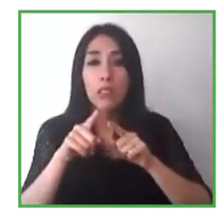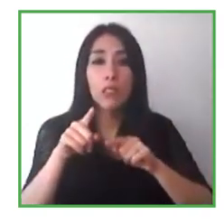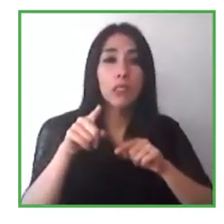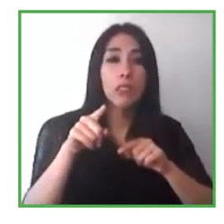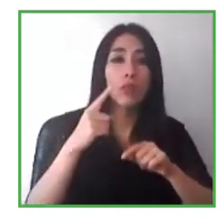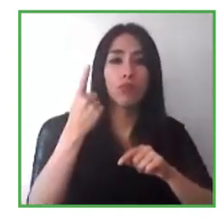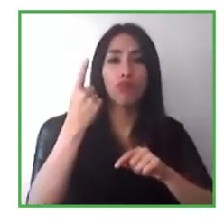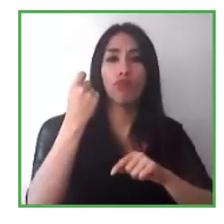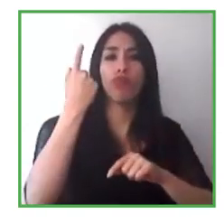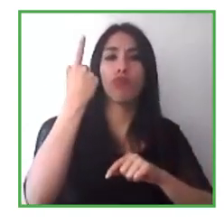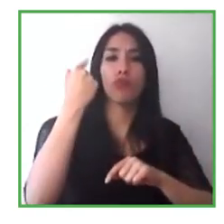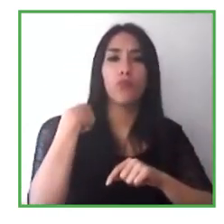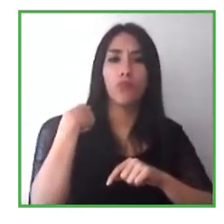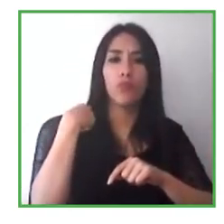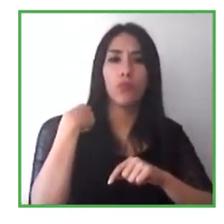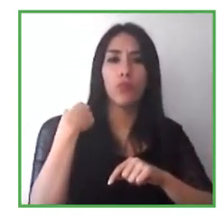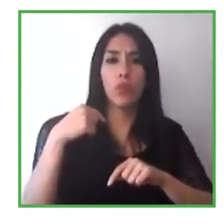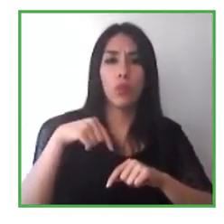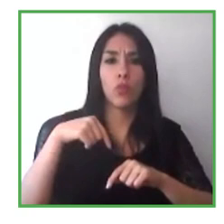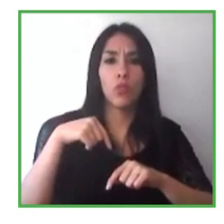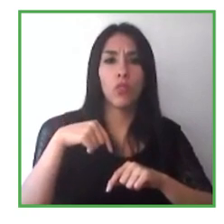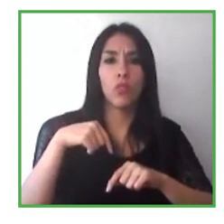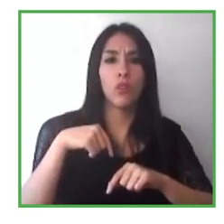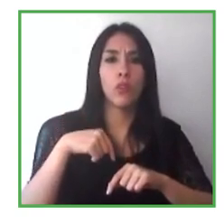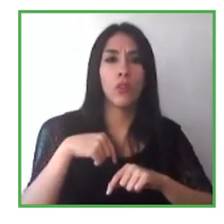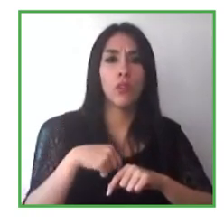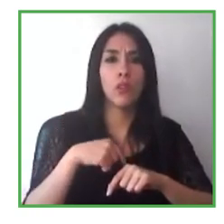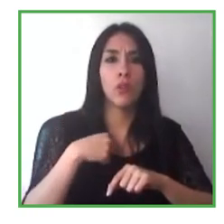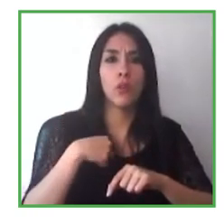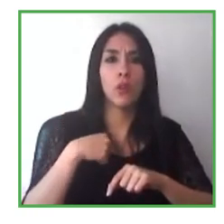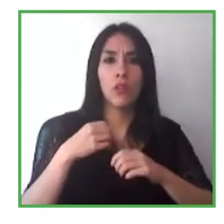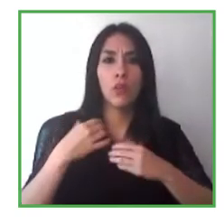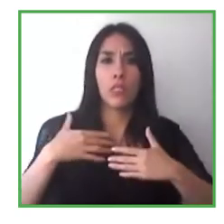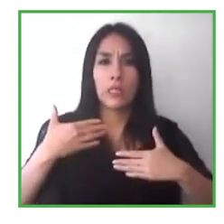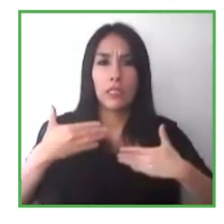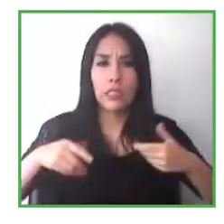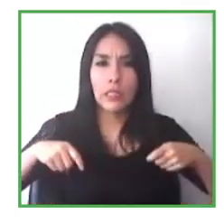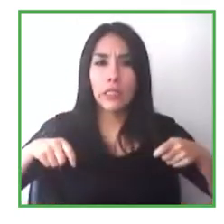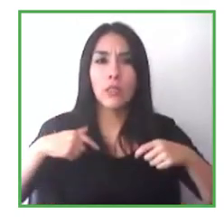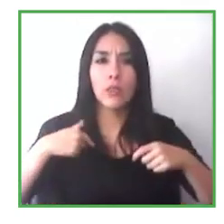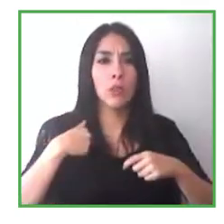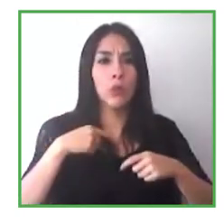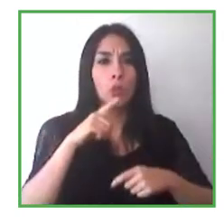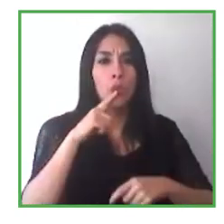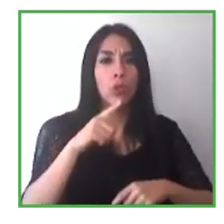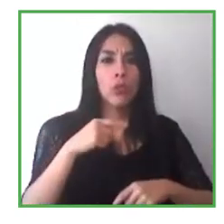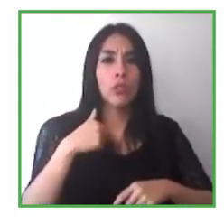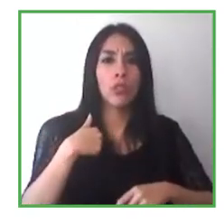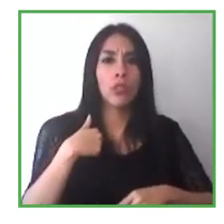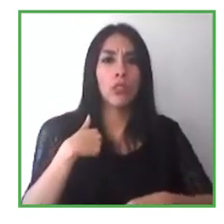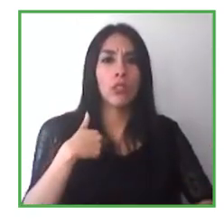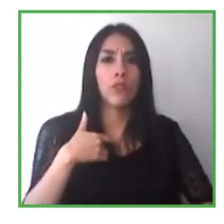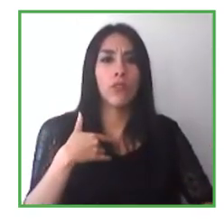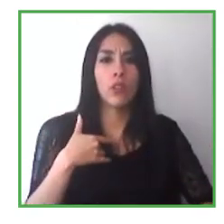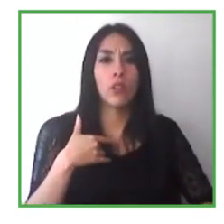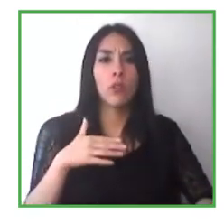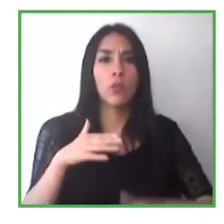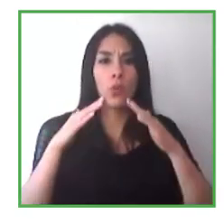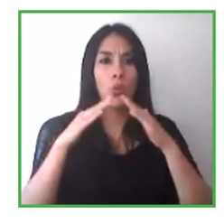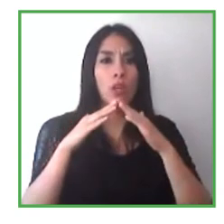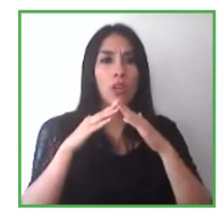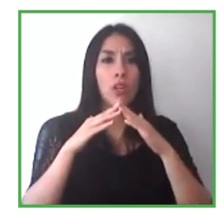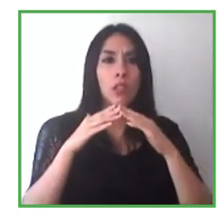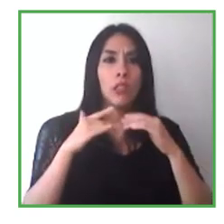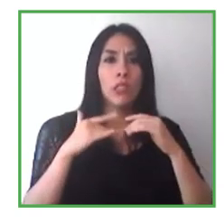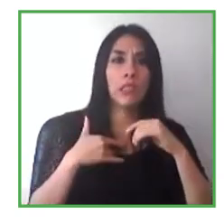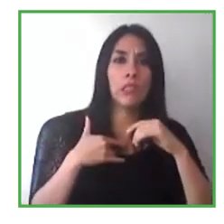a great gift to be at home in this environment where I have my personal care attendant just down the hallway, who happens